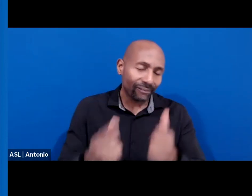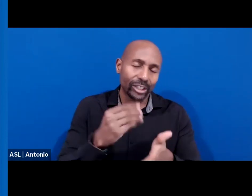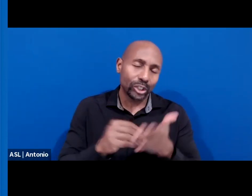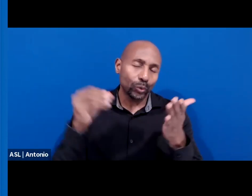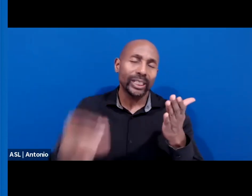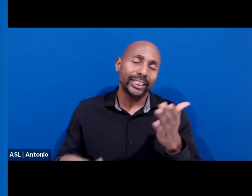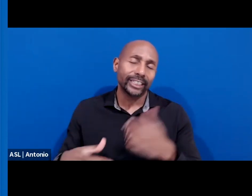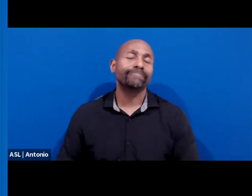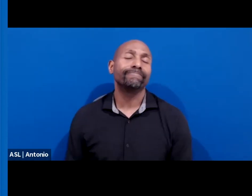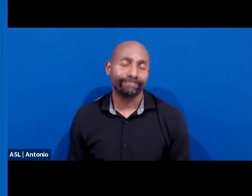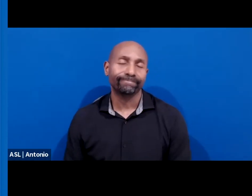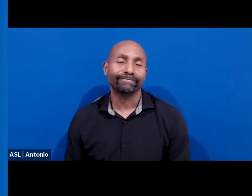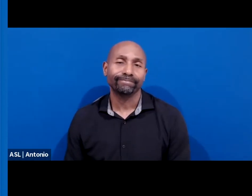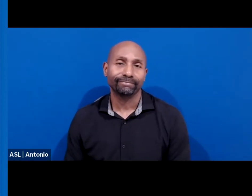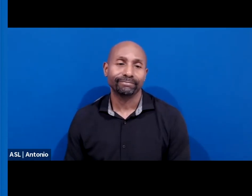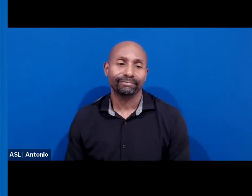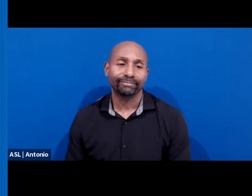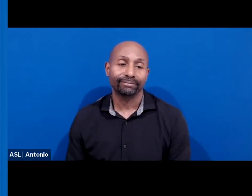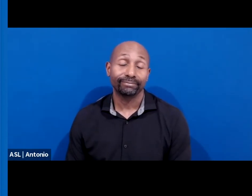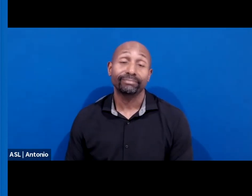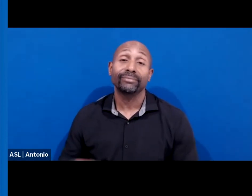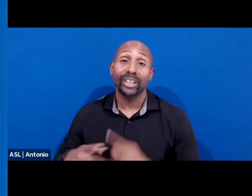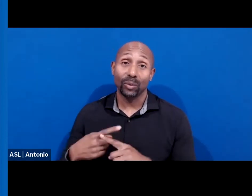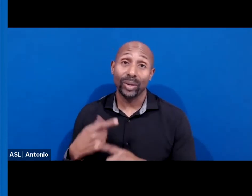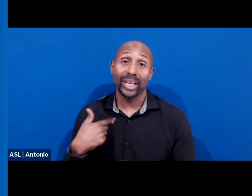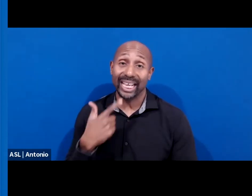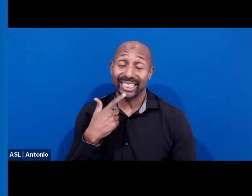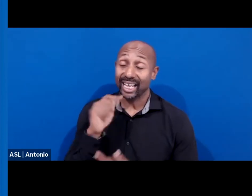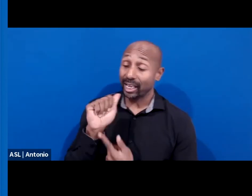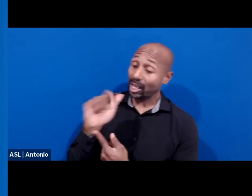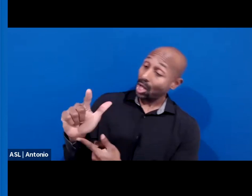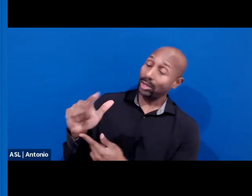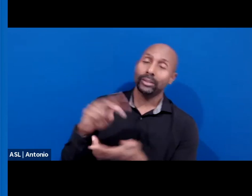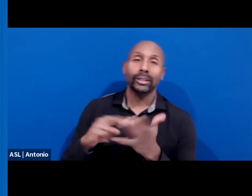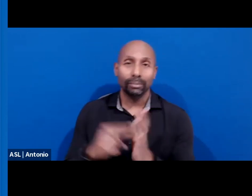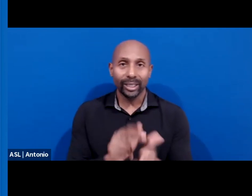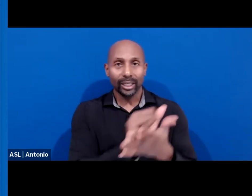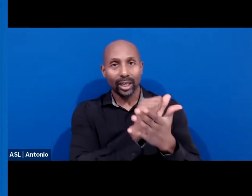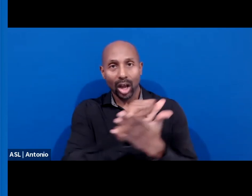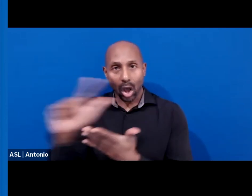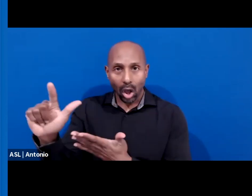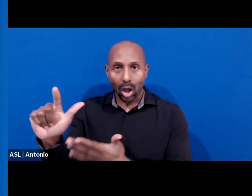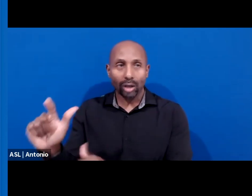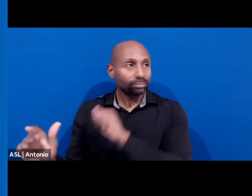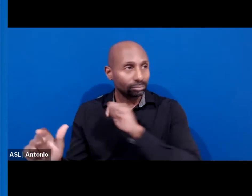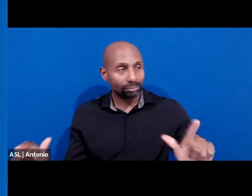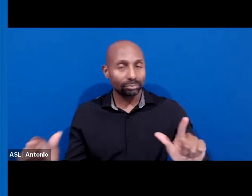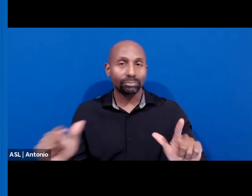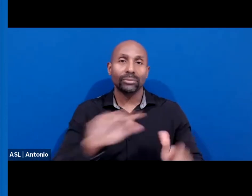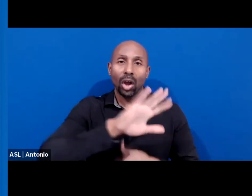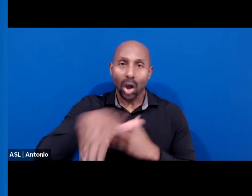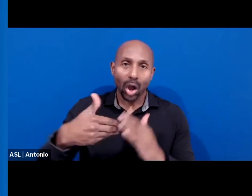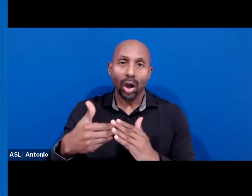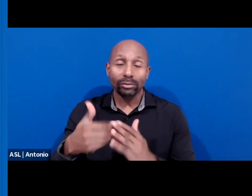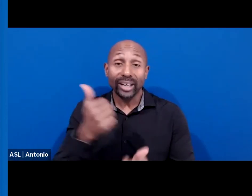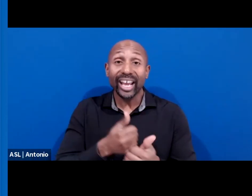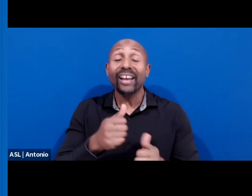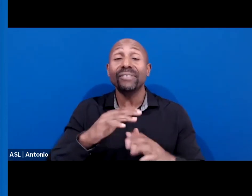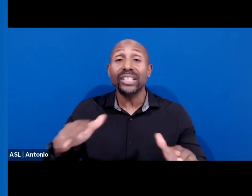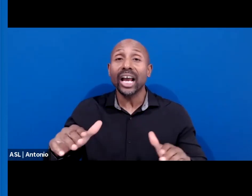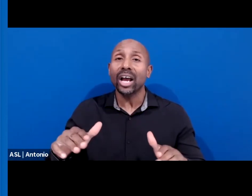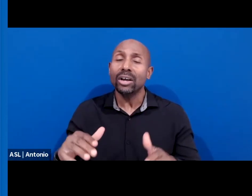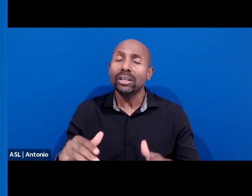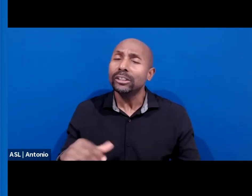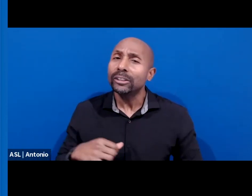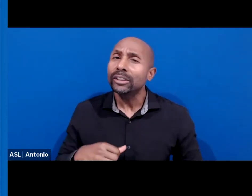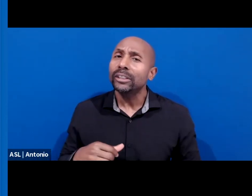and I always say all means all. Every child deserves to be treated with respect. Dignity needs to be